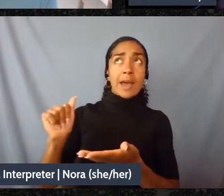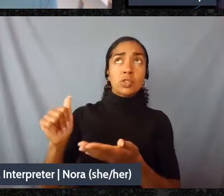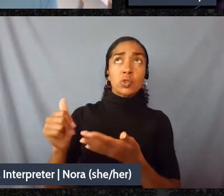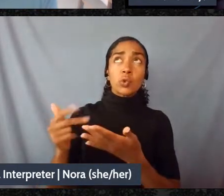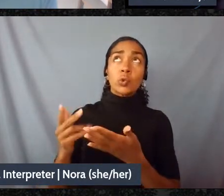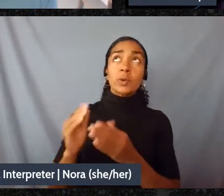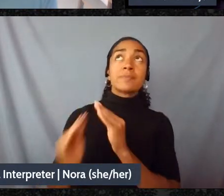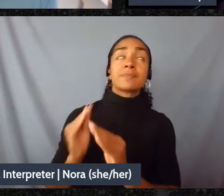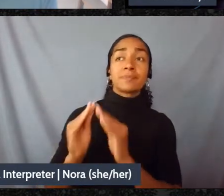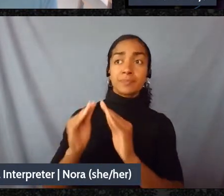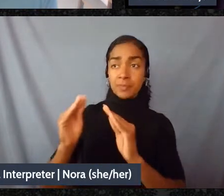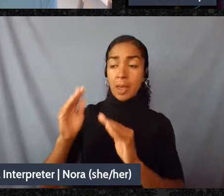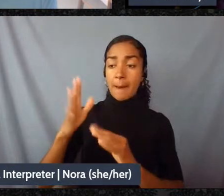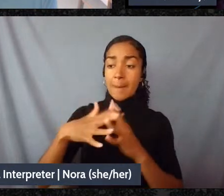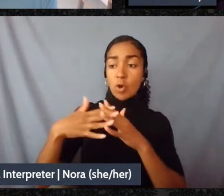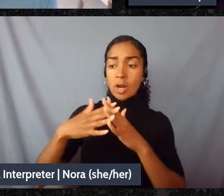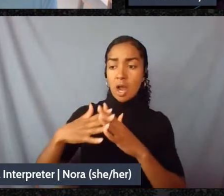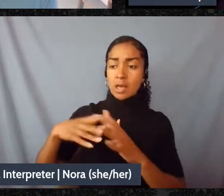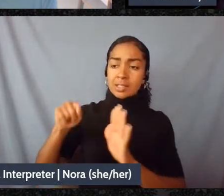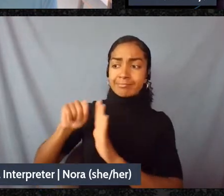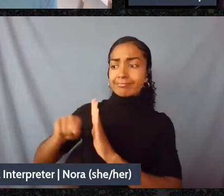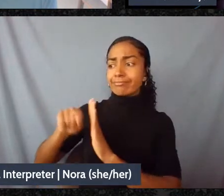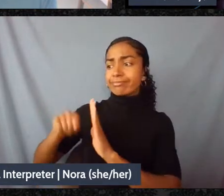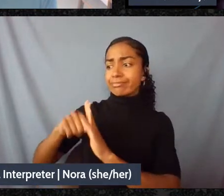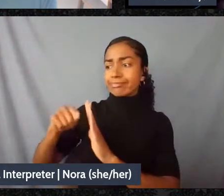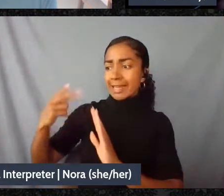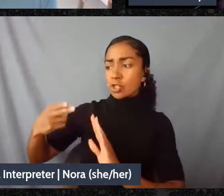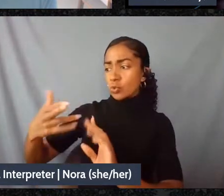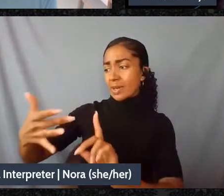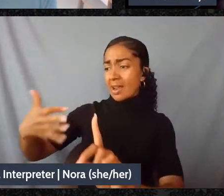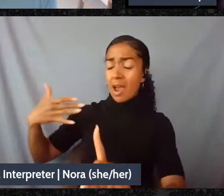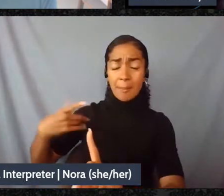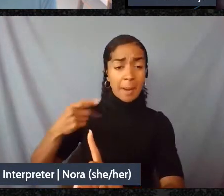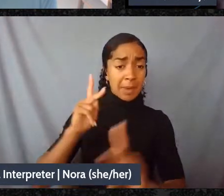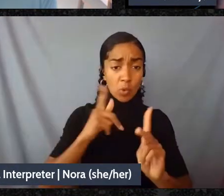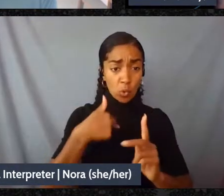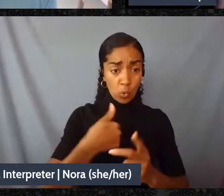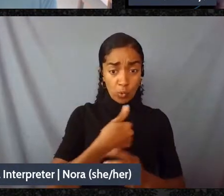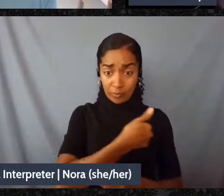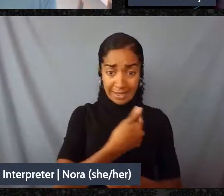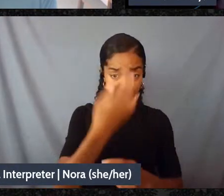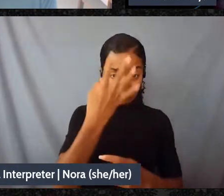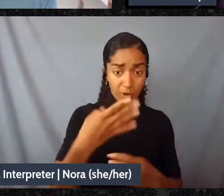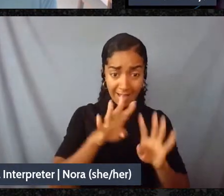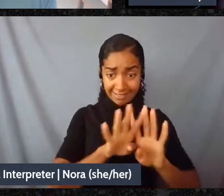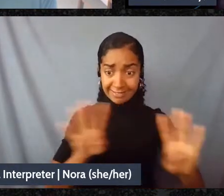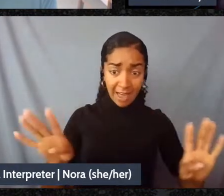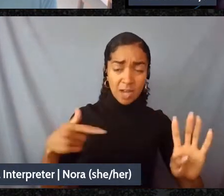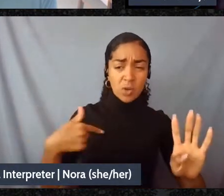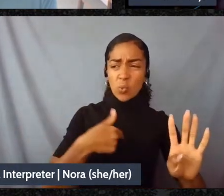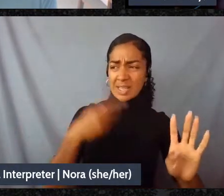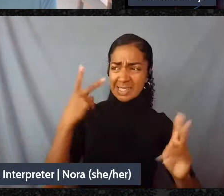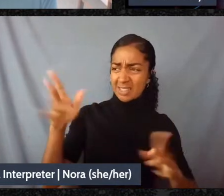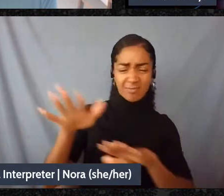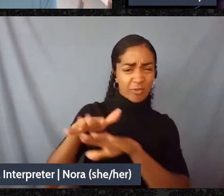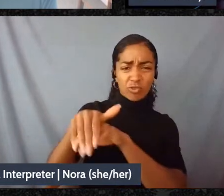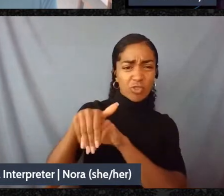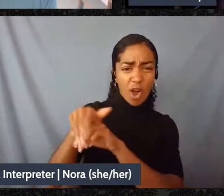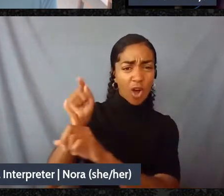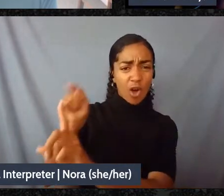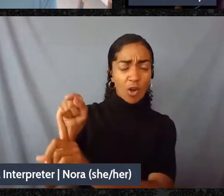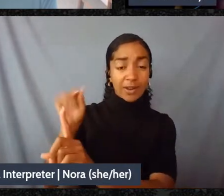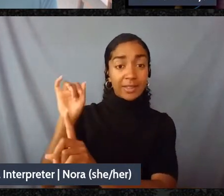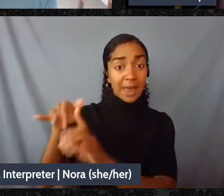of us on the front line of these struggles see through this facade. She really exemplifies the way that indigeneity can be assimilated to